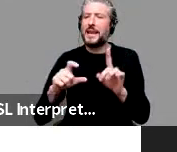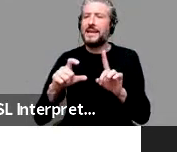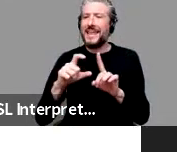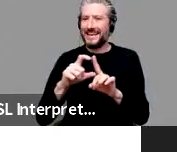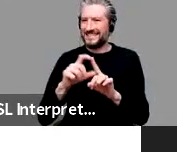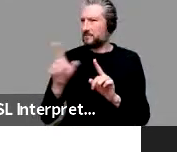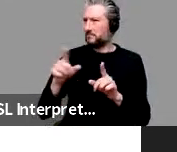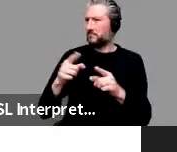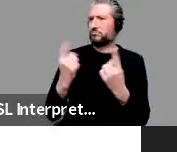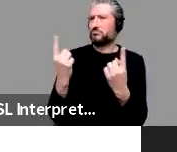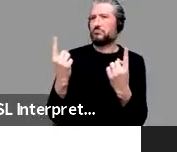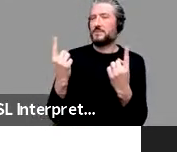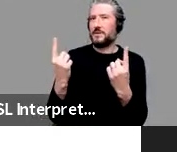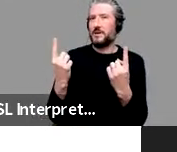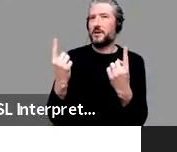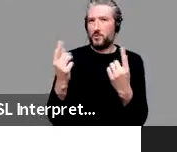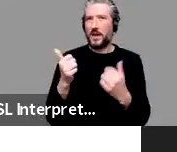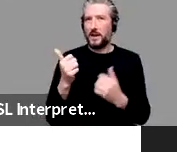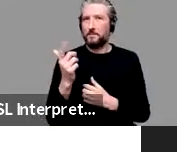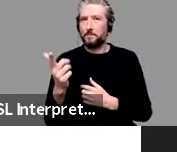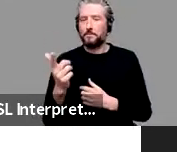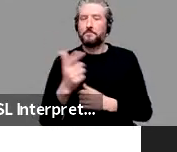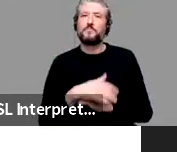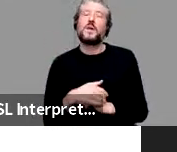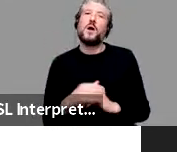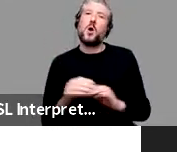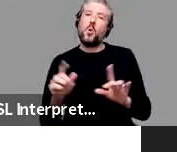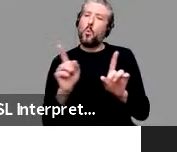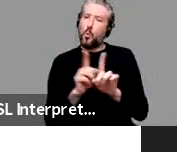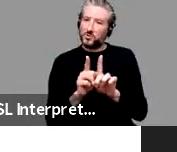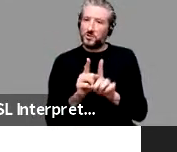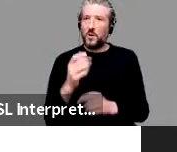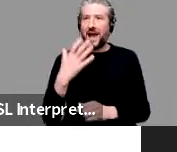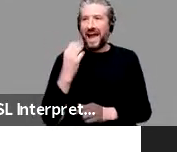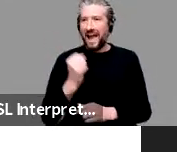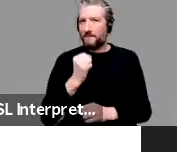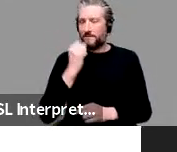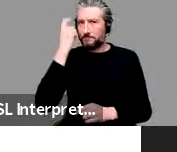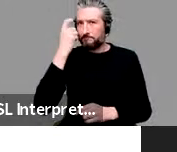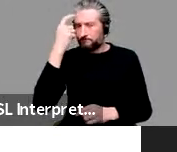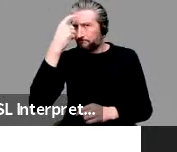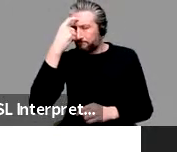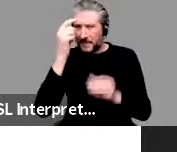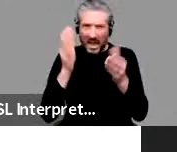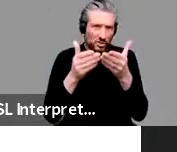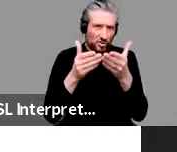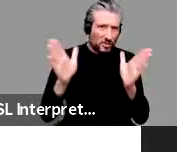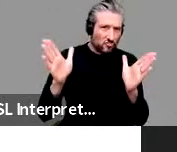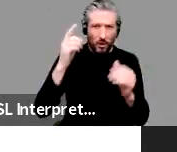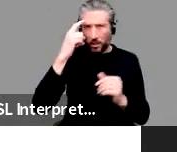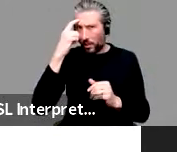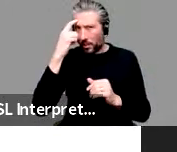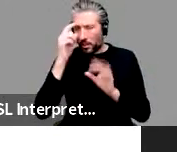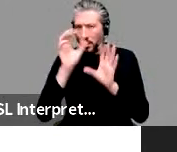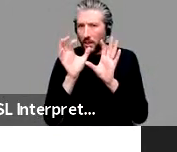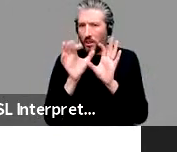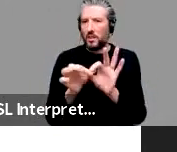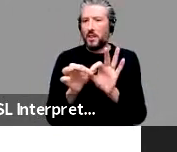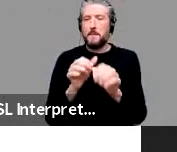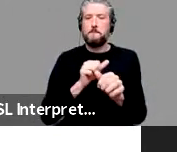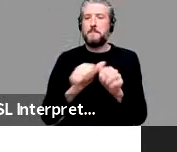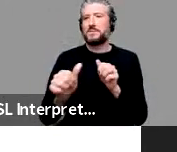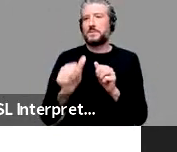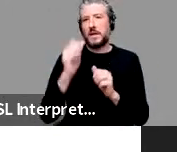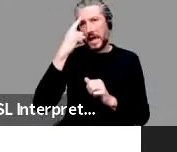But also you can see that they generalized to the best accessible option as needed in that even these